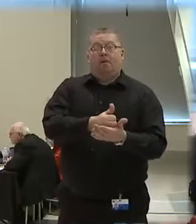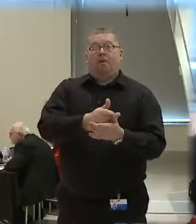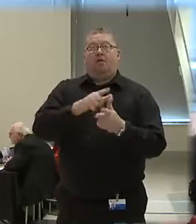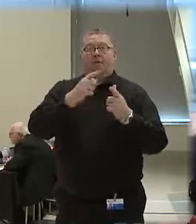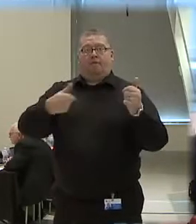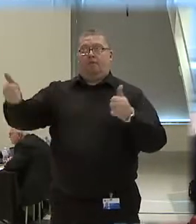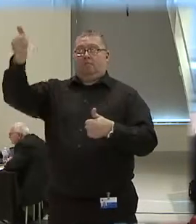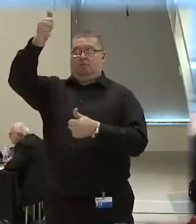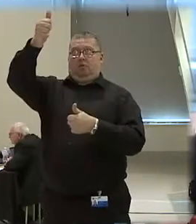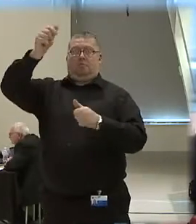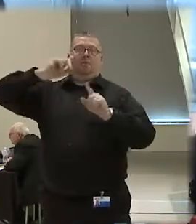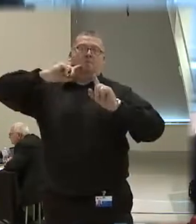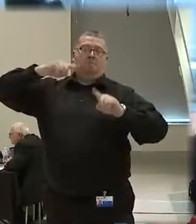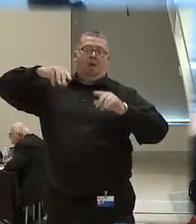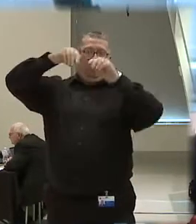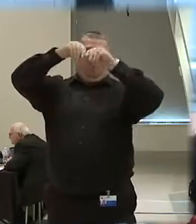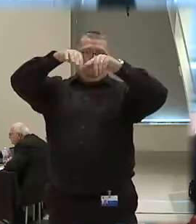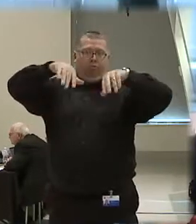the top.